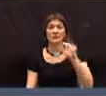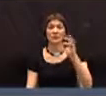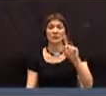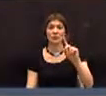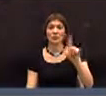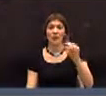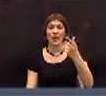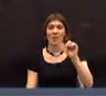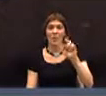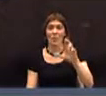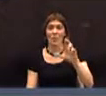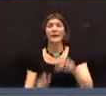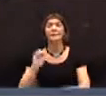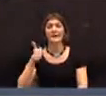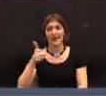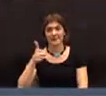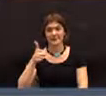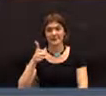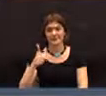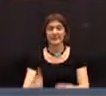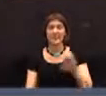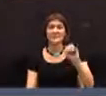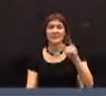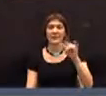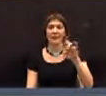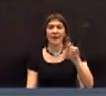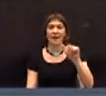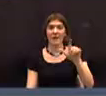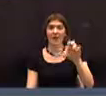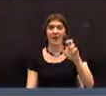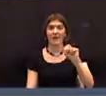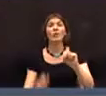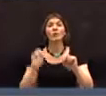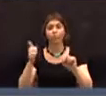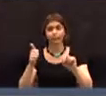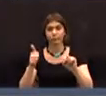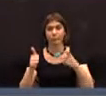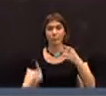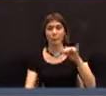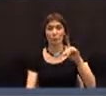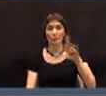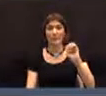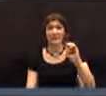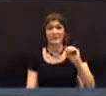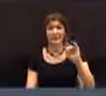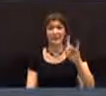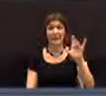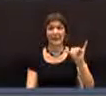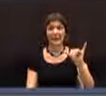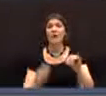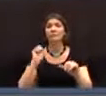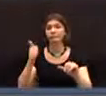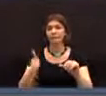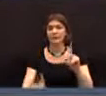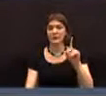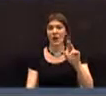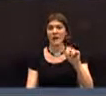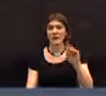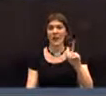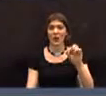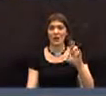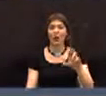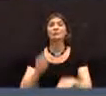Langlois. Yay. Sylvia Lyon. Yay. Prudence McKinney. Yay. Donna McComer.